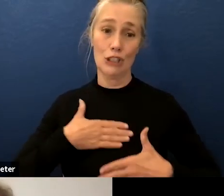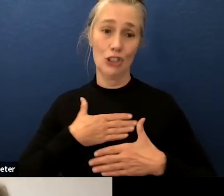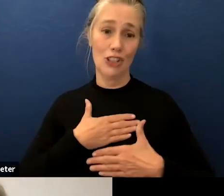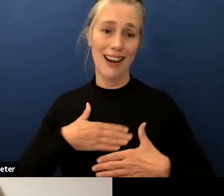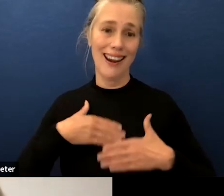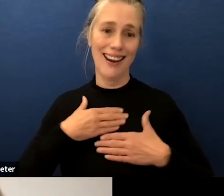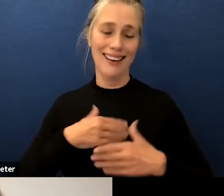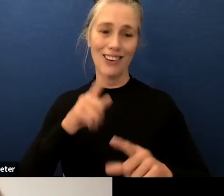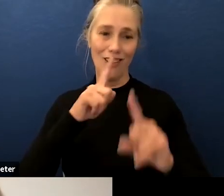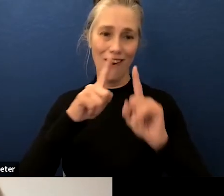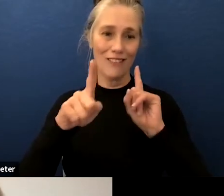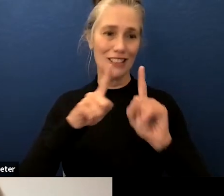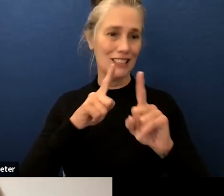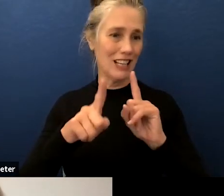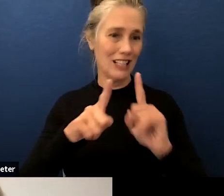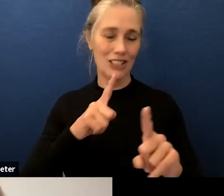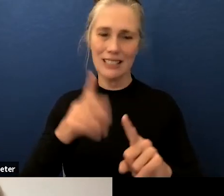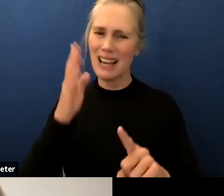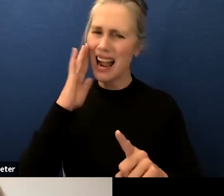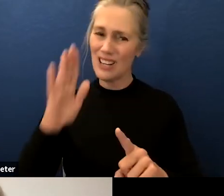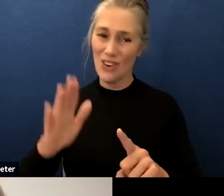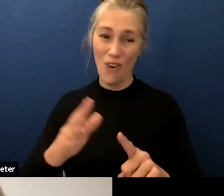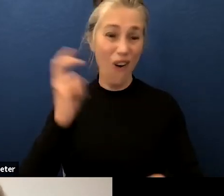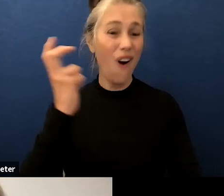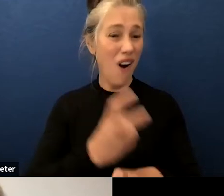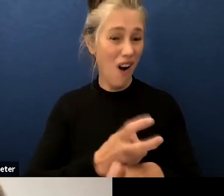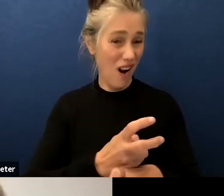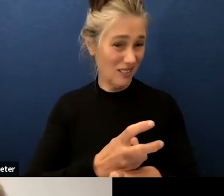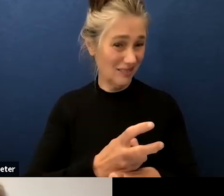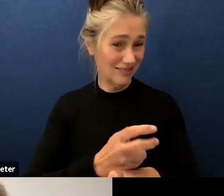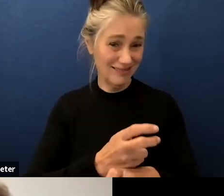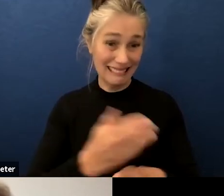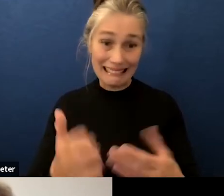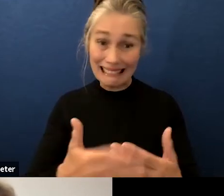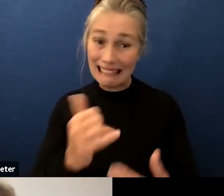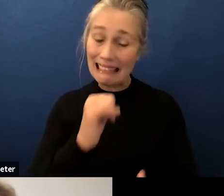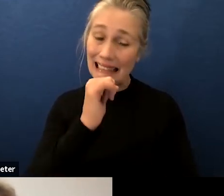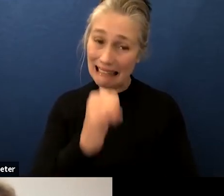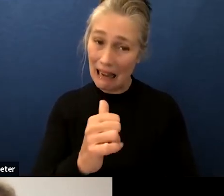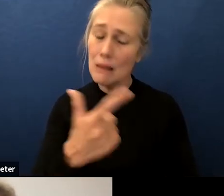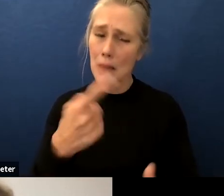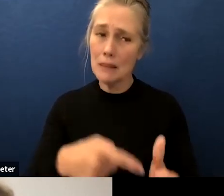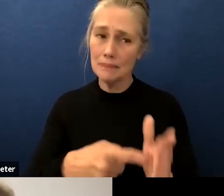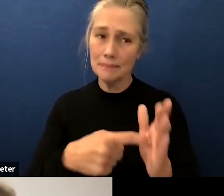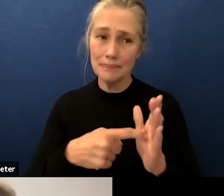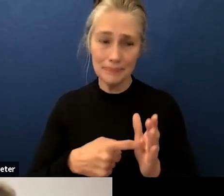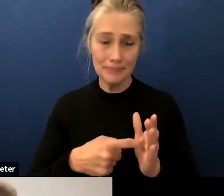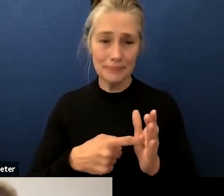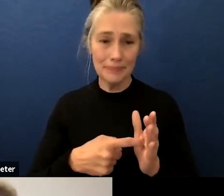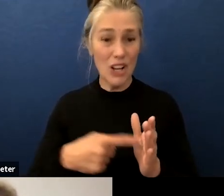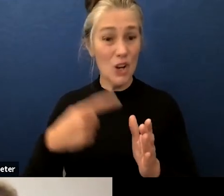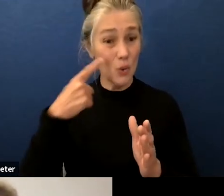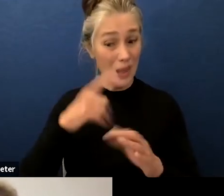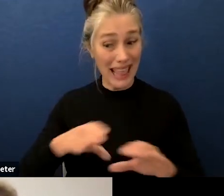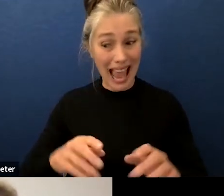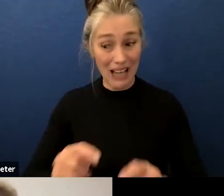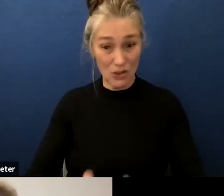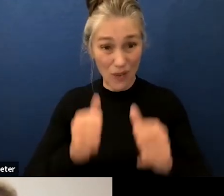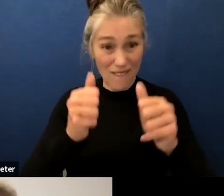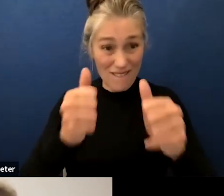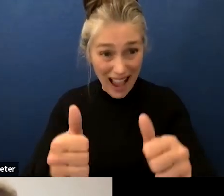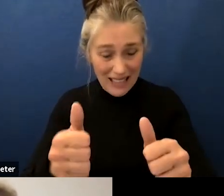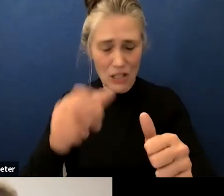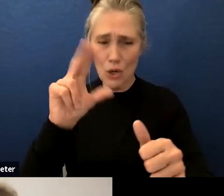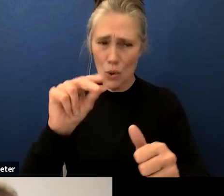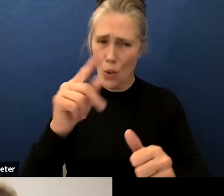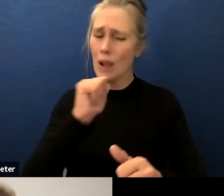conversation it's not easy conversations but I think it's a necessary conversation as to putting the cart before the horse no I don't think that I think it's really about just taking